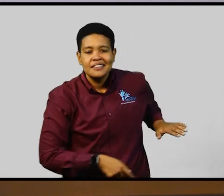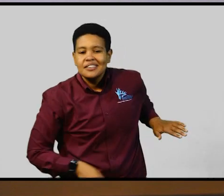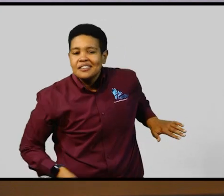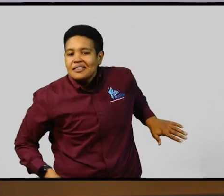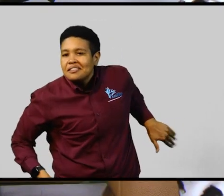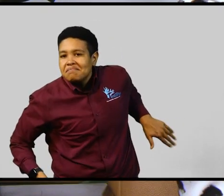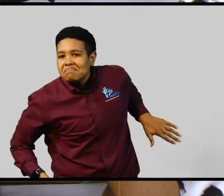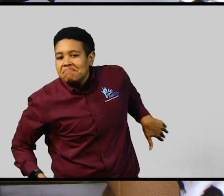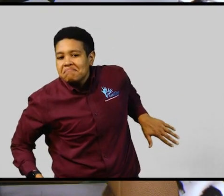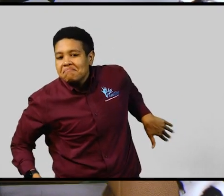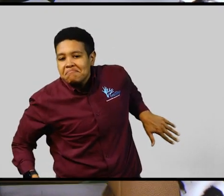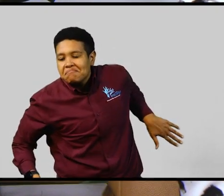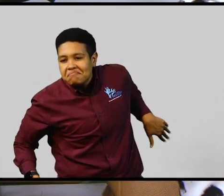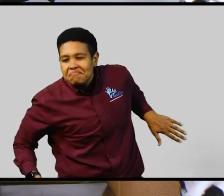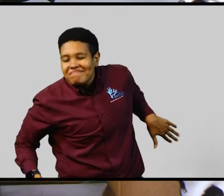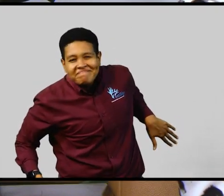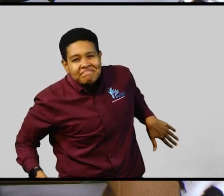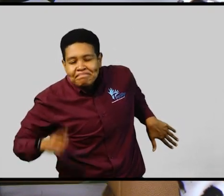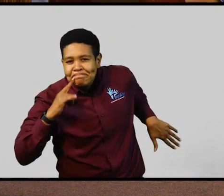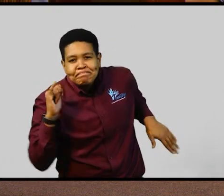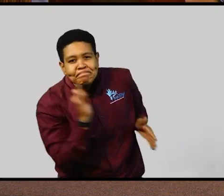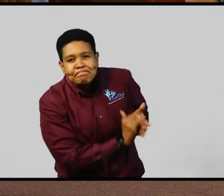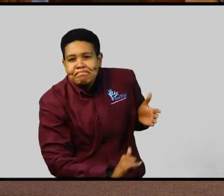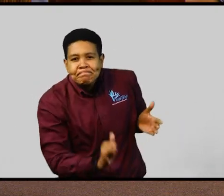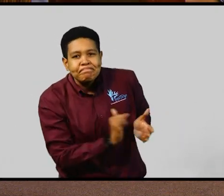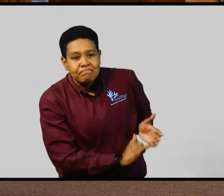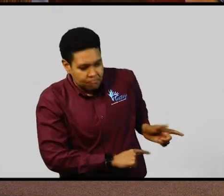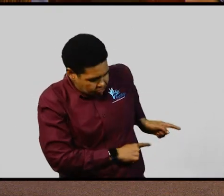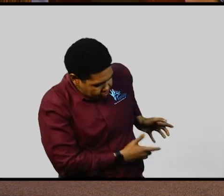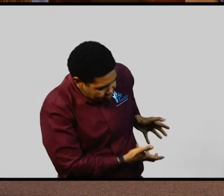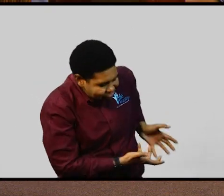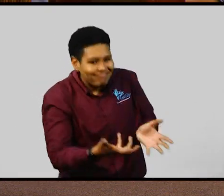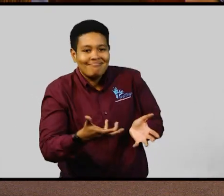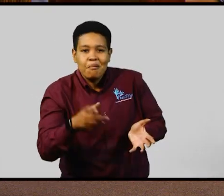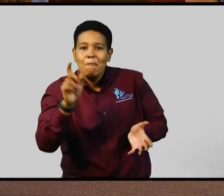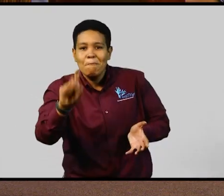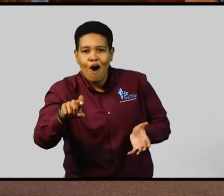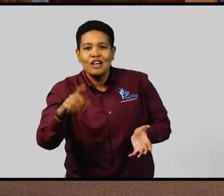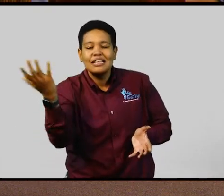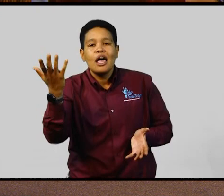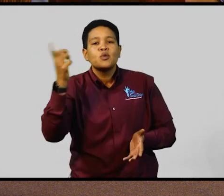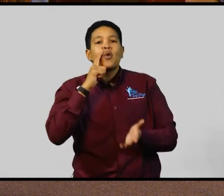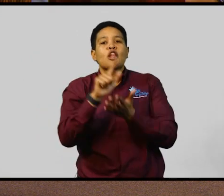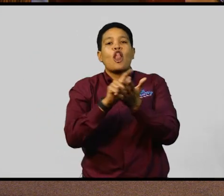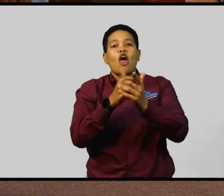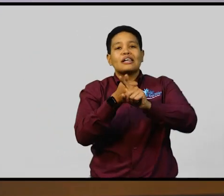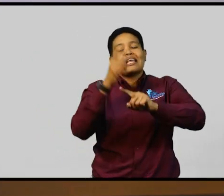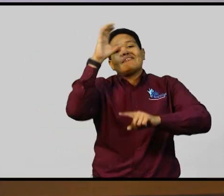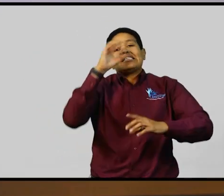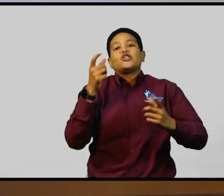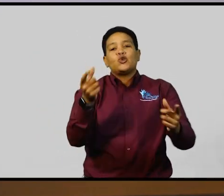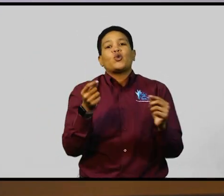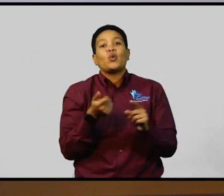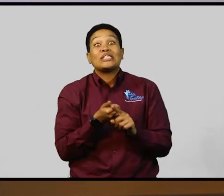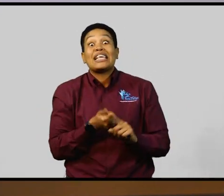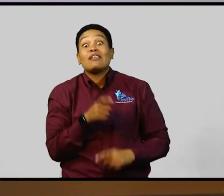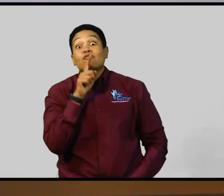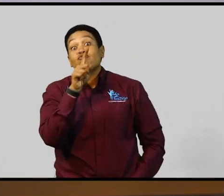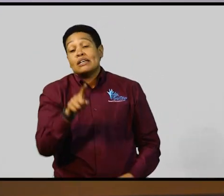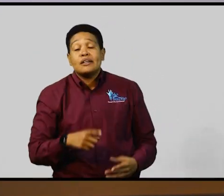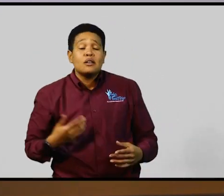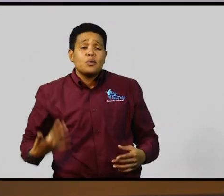left behind. And that is what the legislation seeks to do. And it is extremely